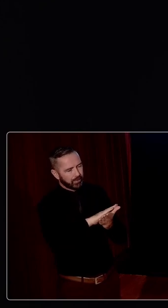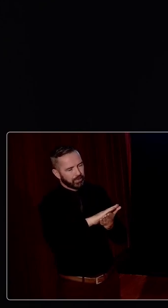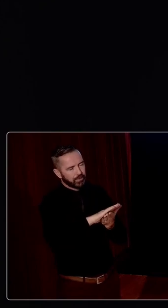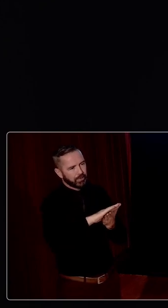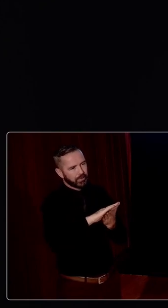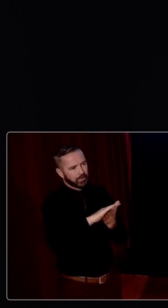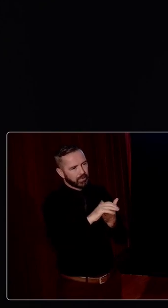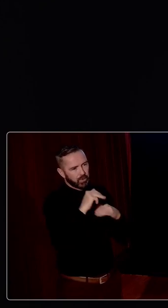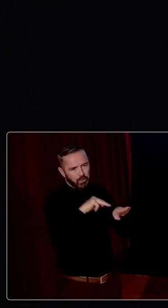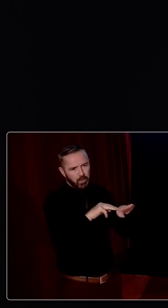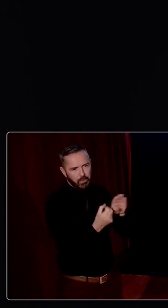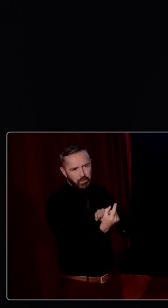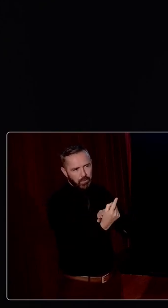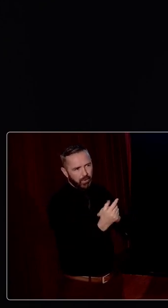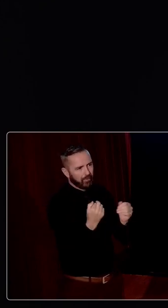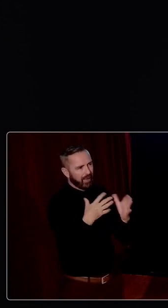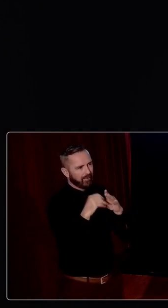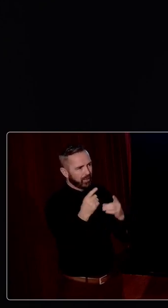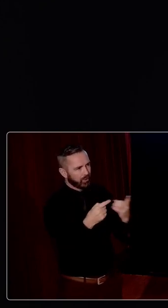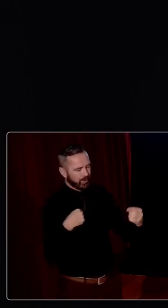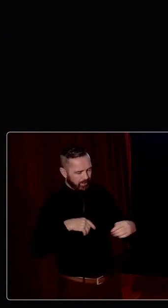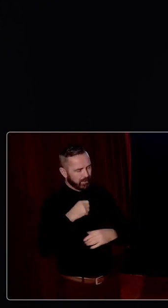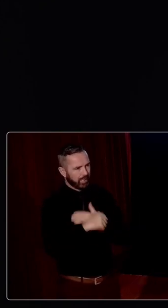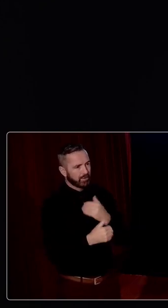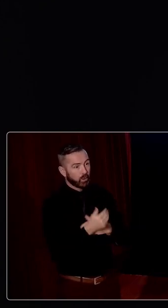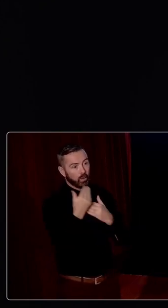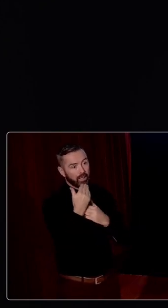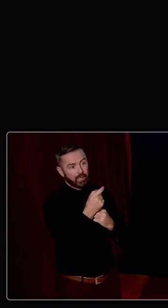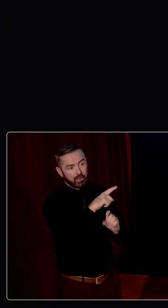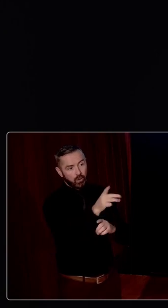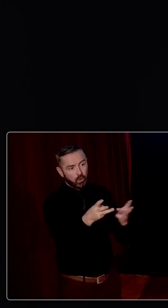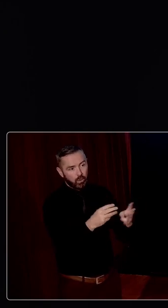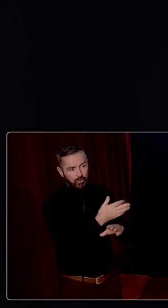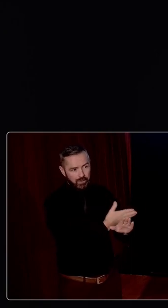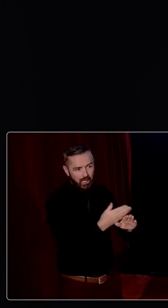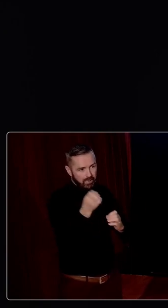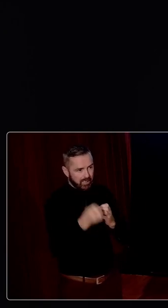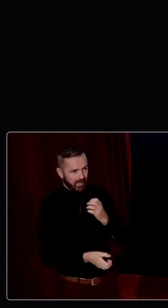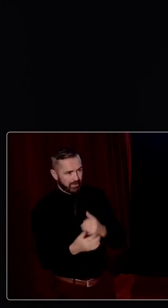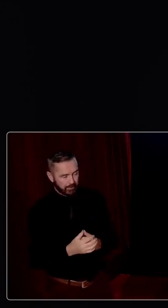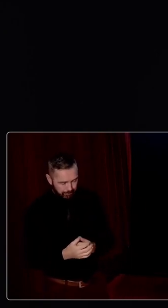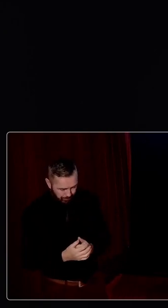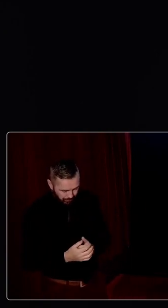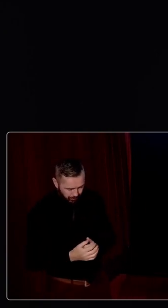realisation of everything that was done here today. So Jenny, thank you for all your work from start to finish on this.